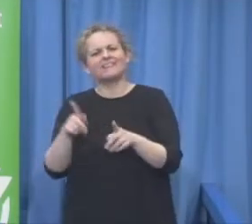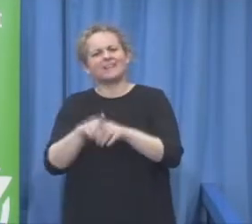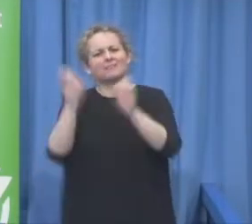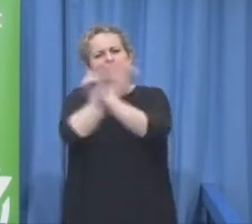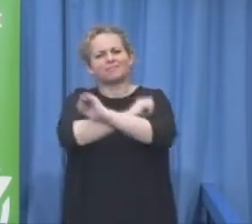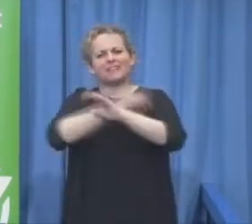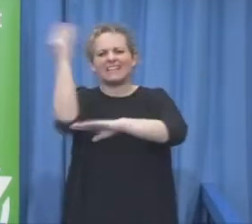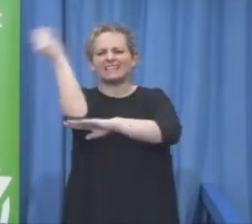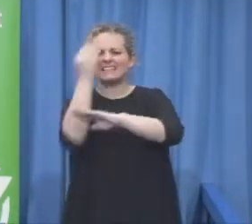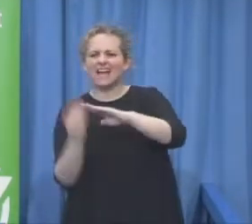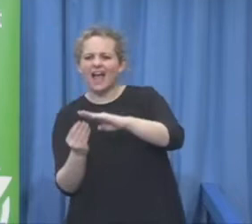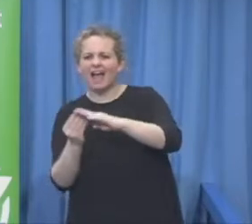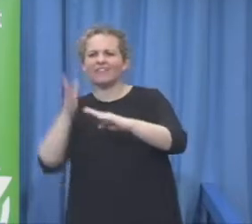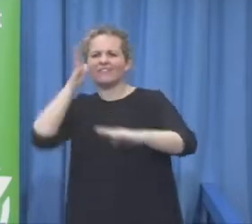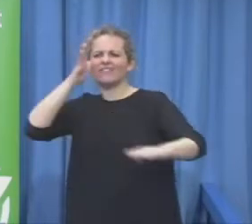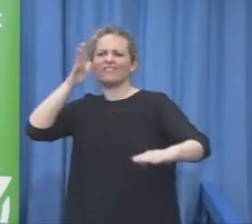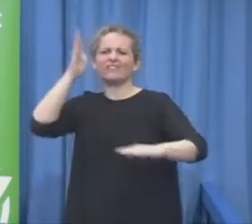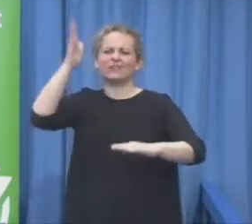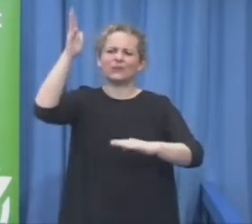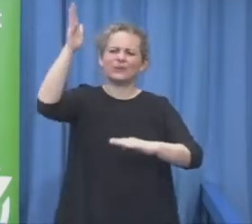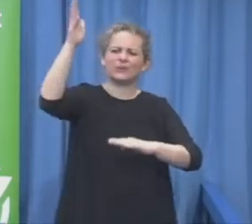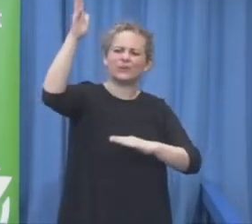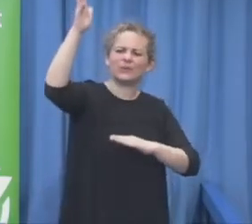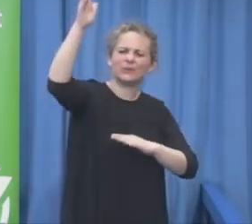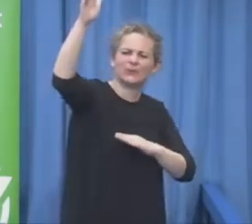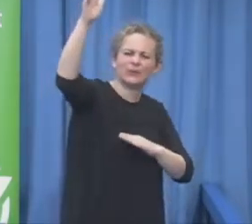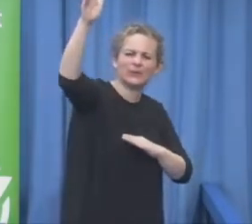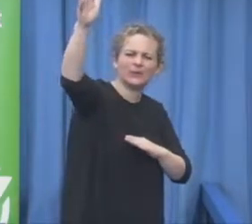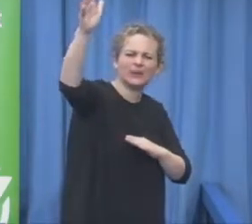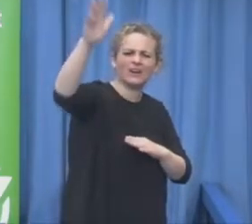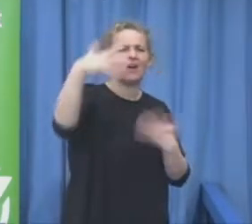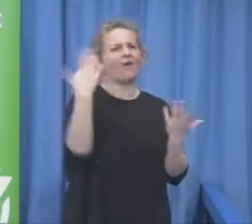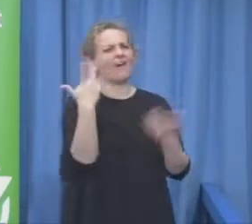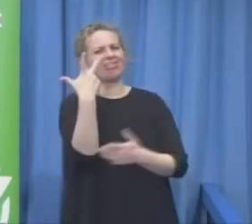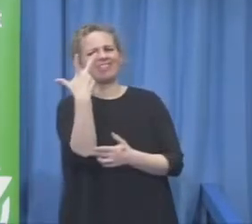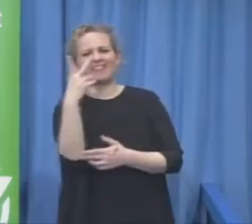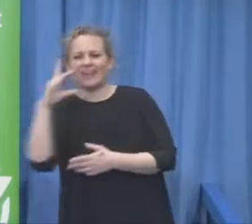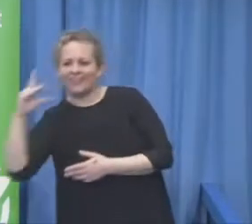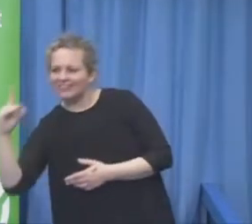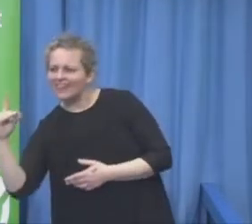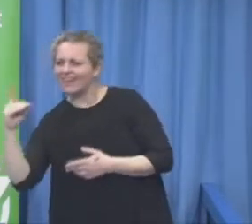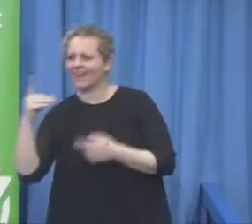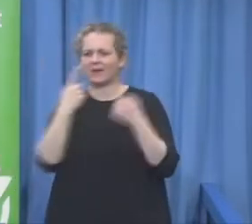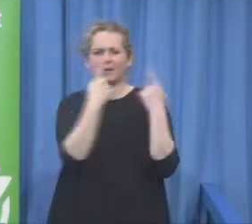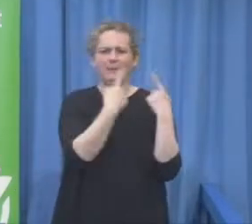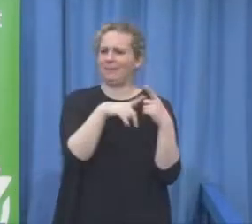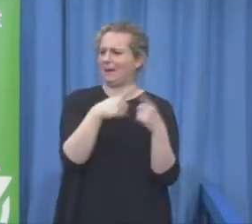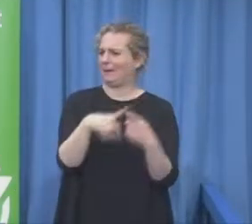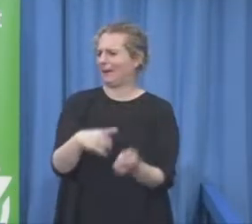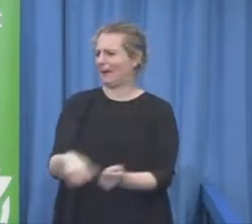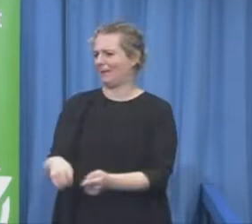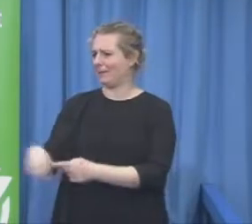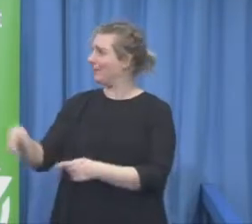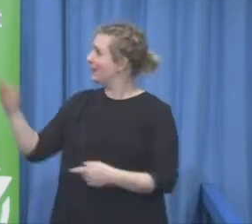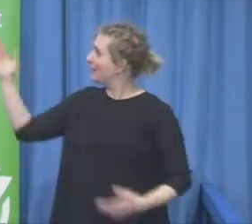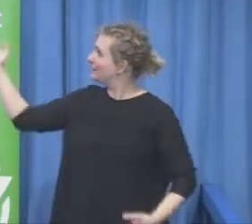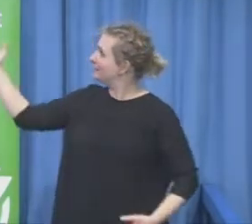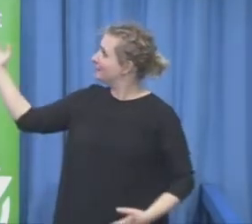welfare industry we presentation named future 3d tailor